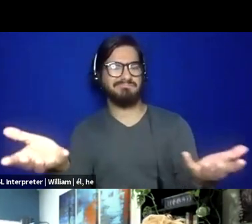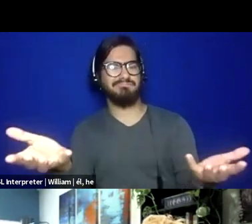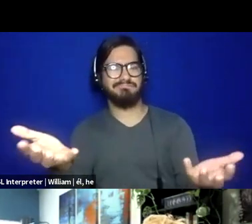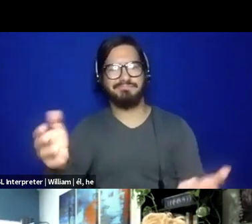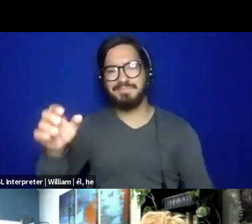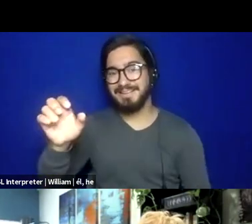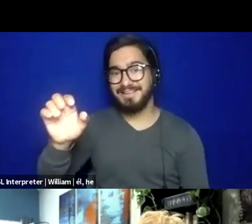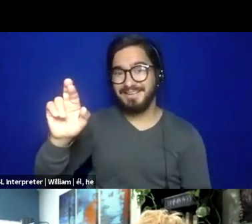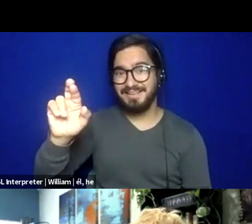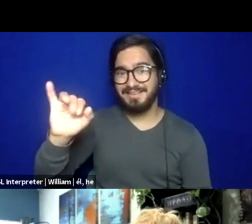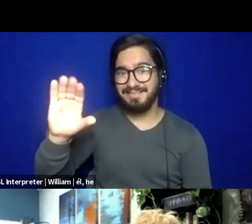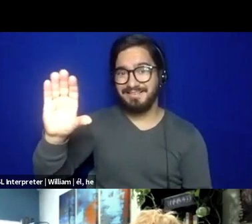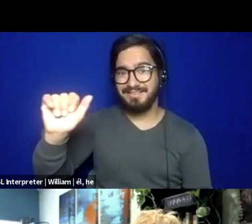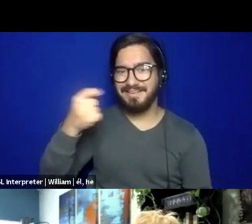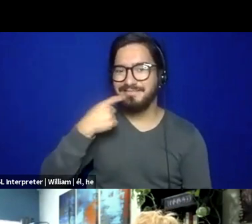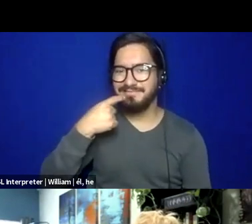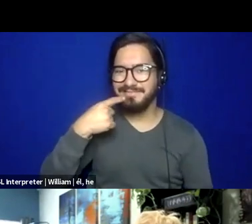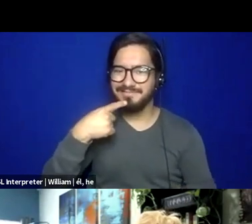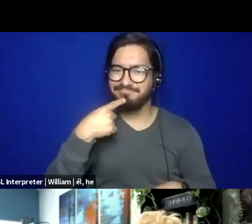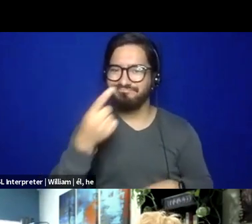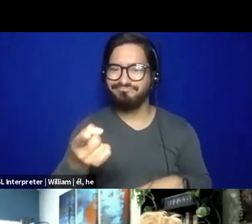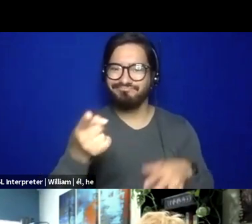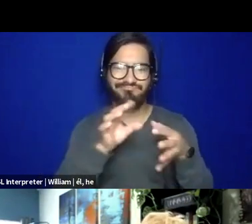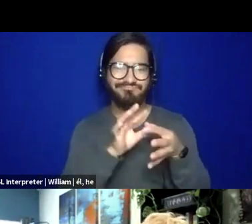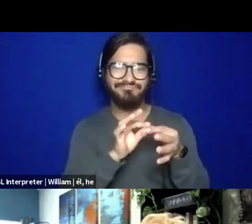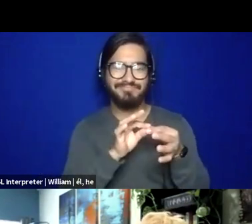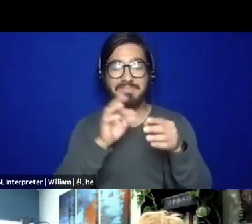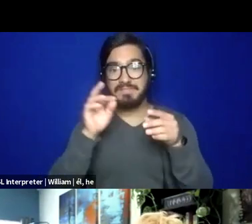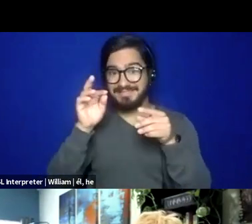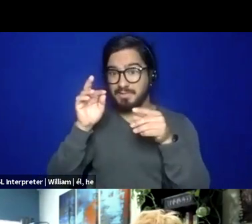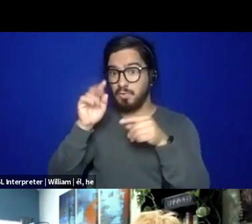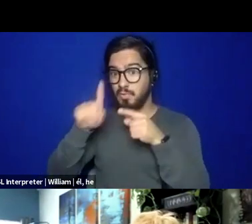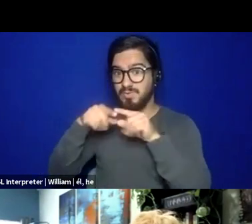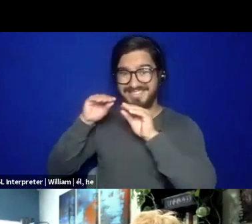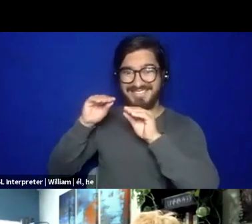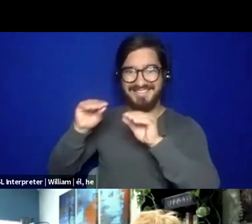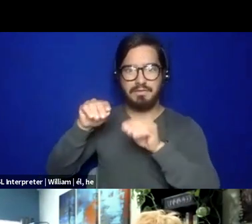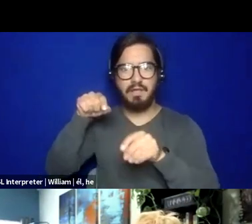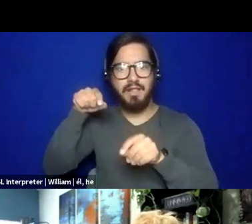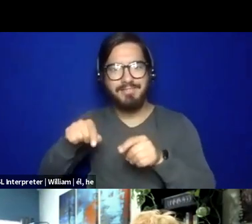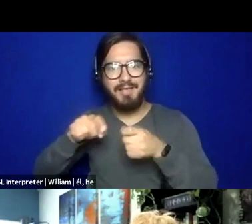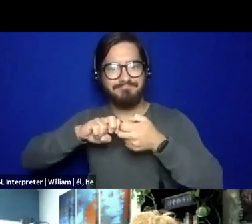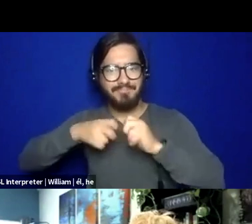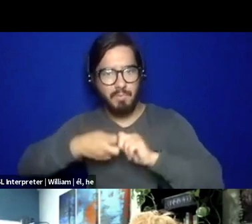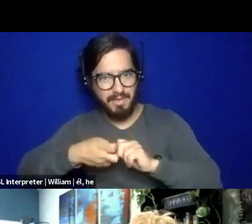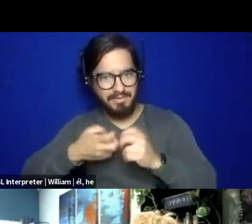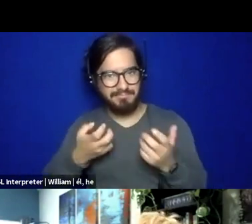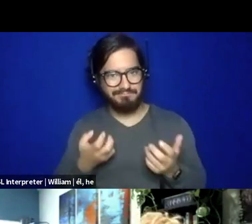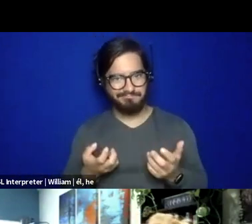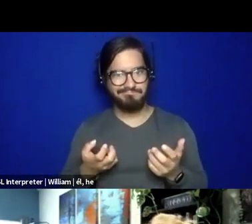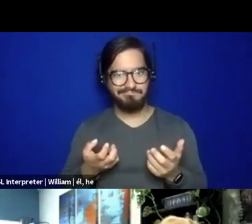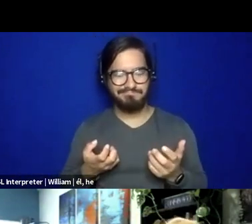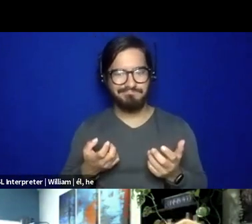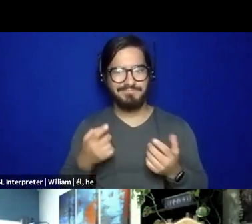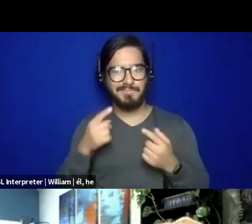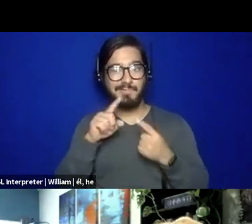just just, uh, shared with us is that the training itself is problematic. So when we're thinking about that training being problematic, we